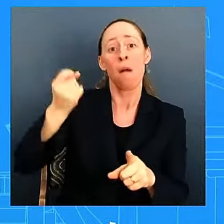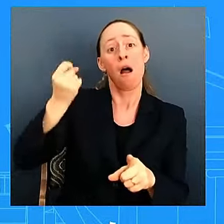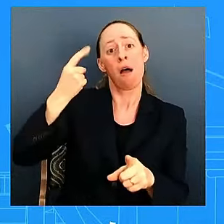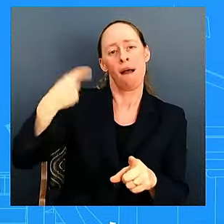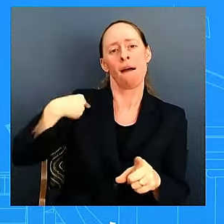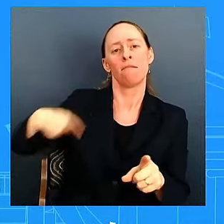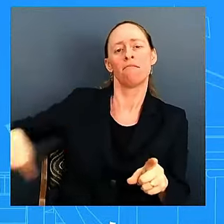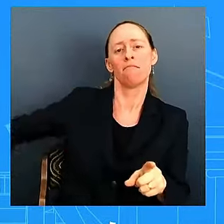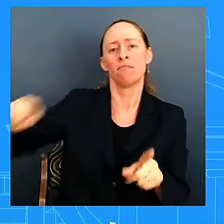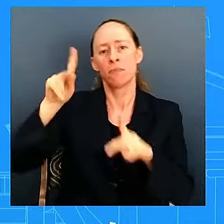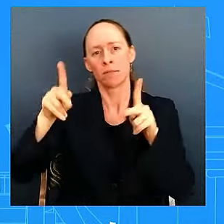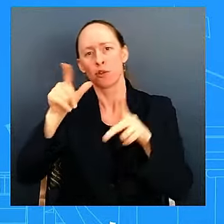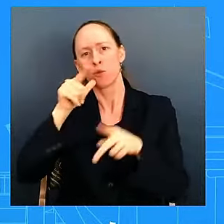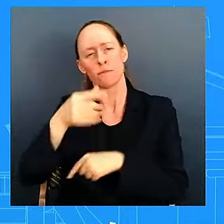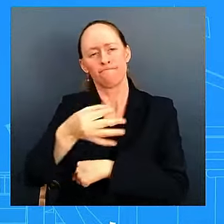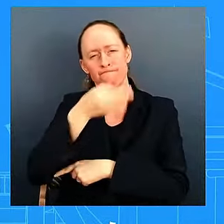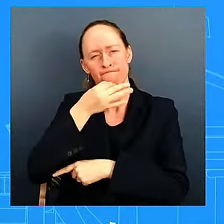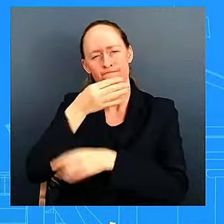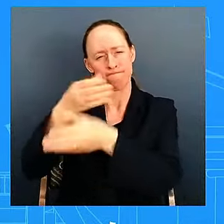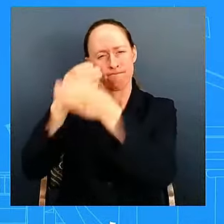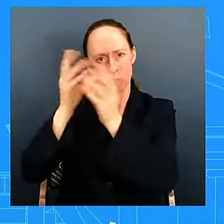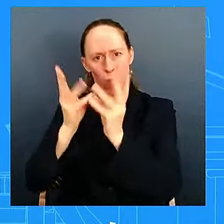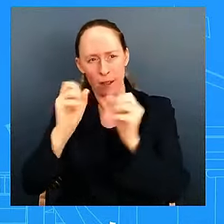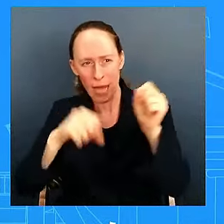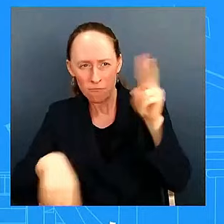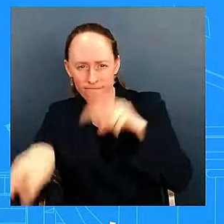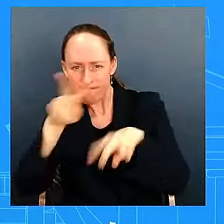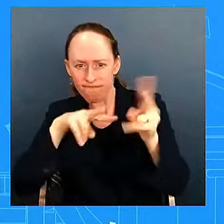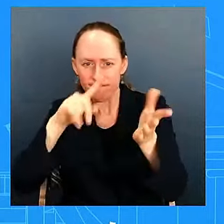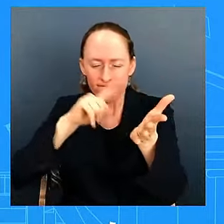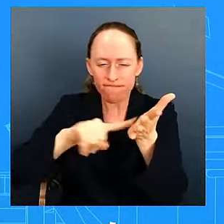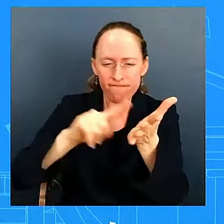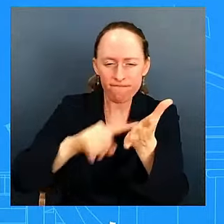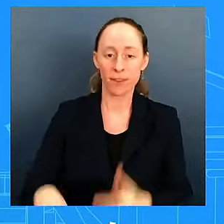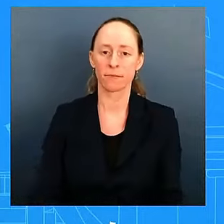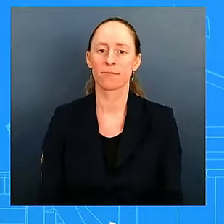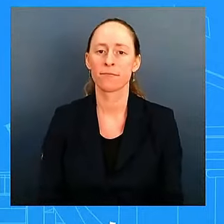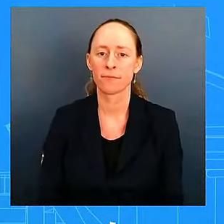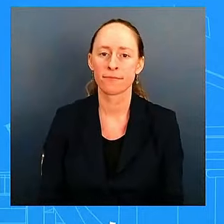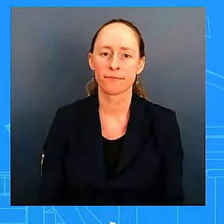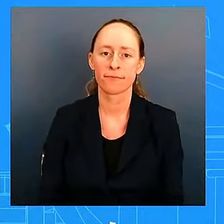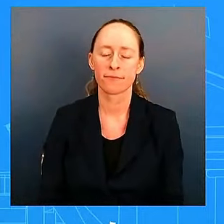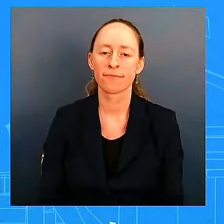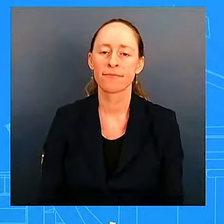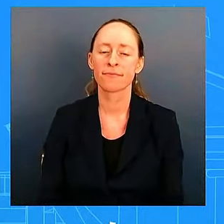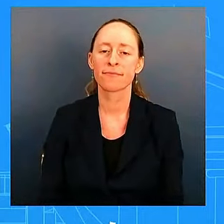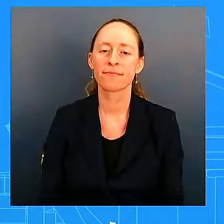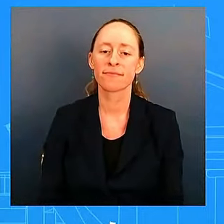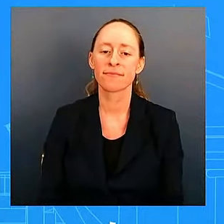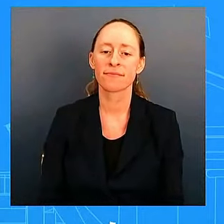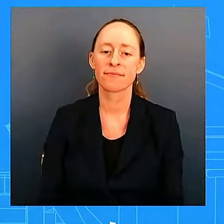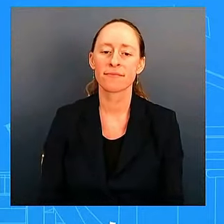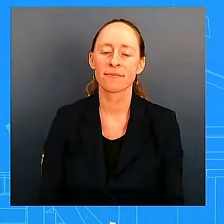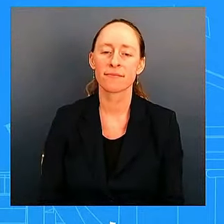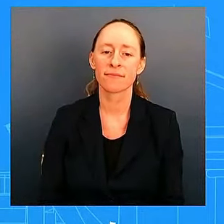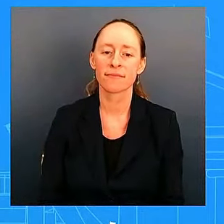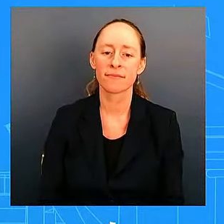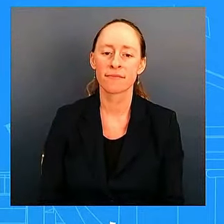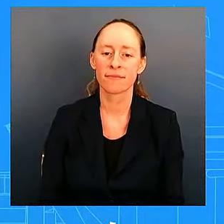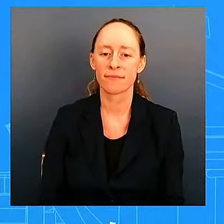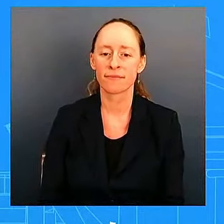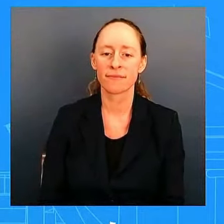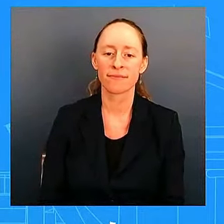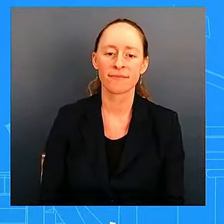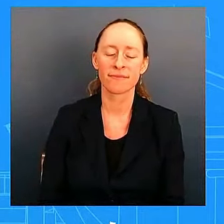for the folks who uh are in the advantage areas who are able to consume this now hopefully uh to the extent that they can uh what how long